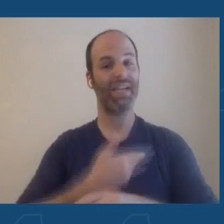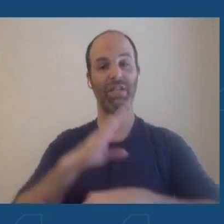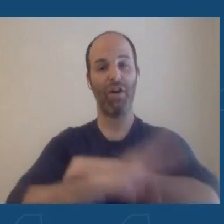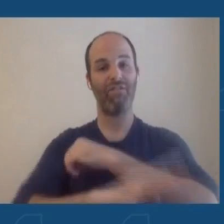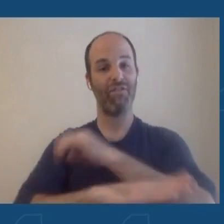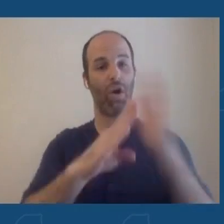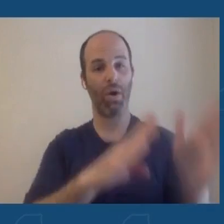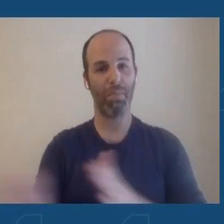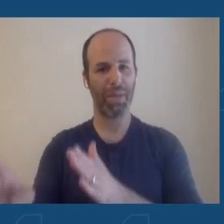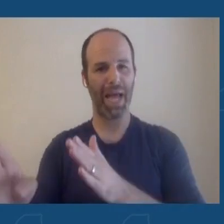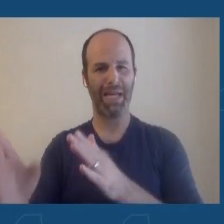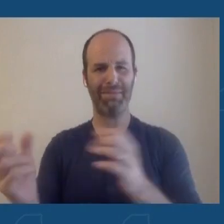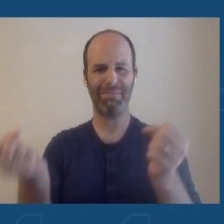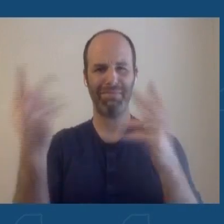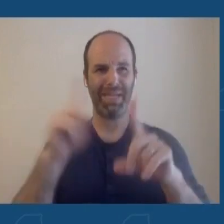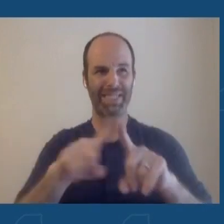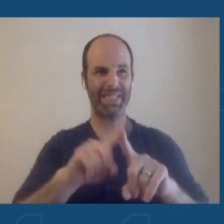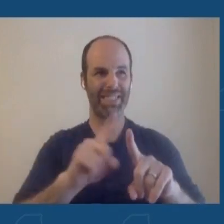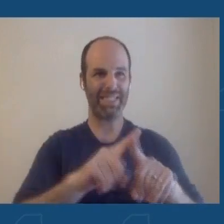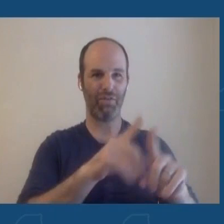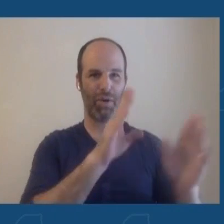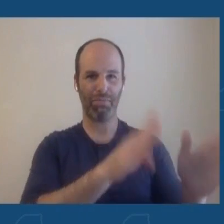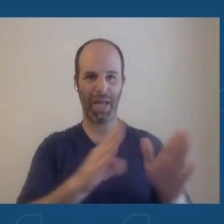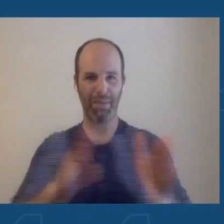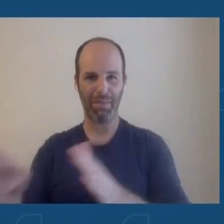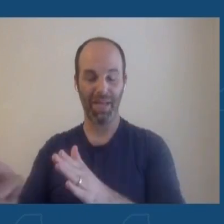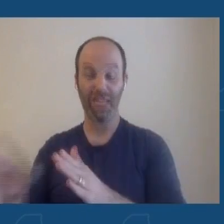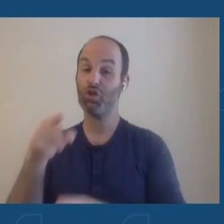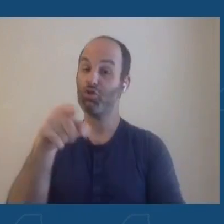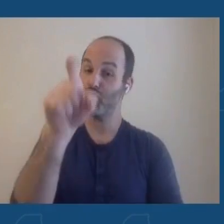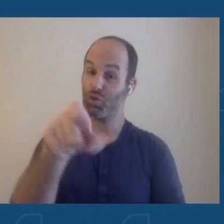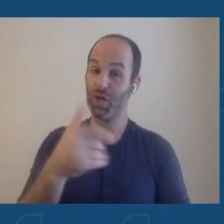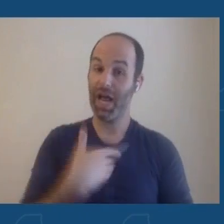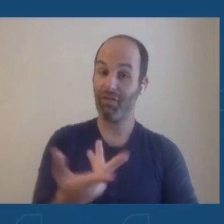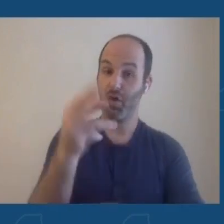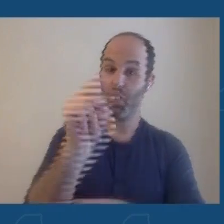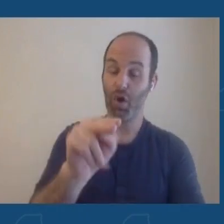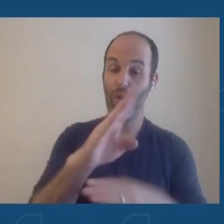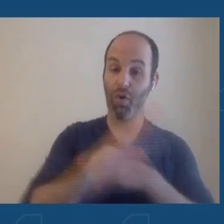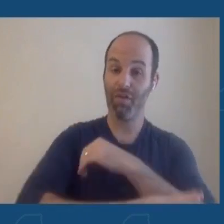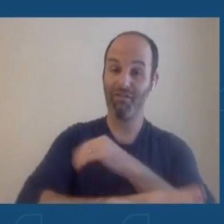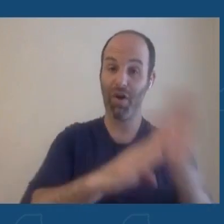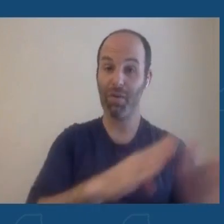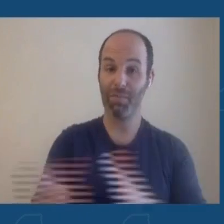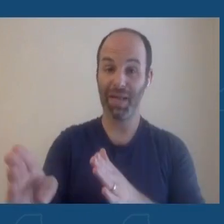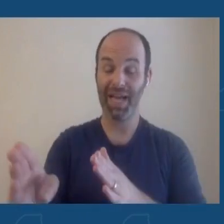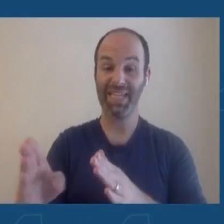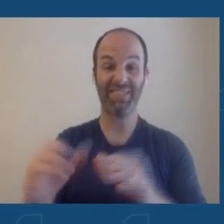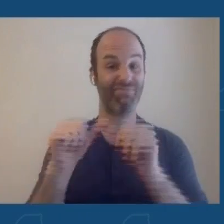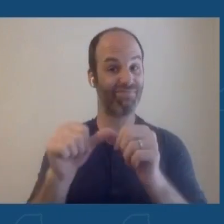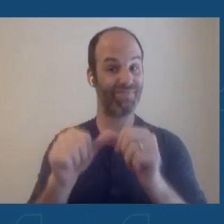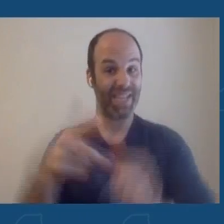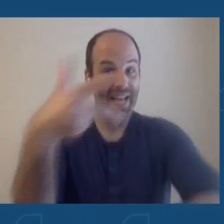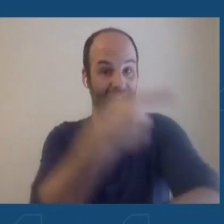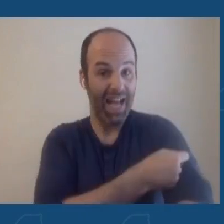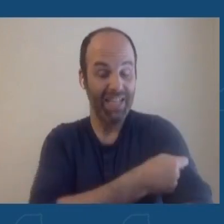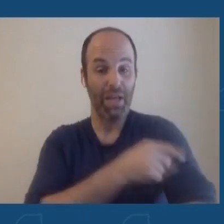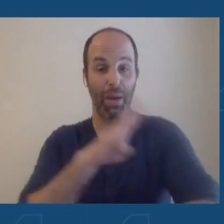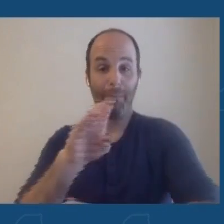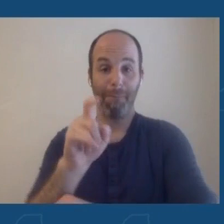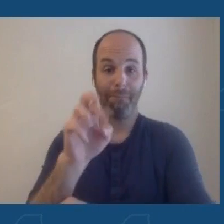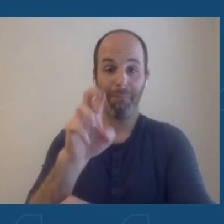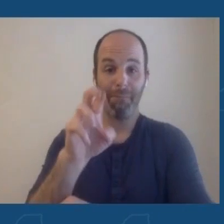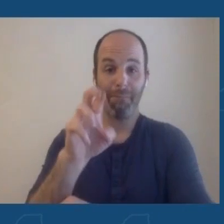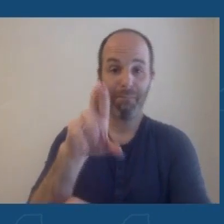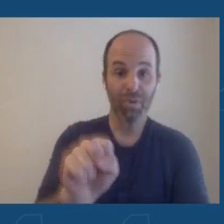So everybody should have their own fall action plan. Stay update on your vaccine and booster doses. Test often. I keep test kits by